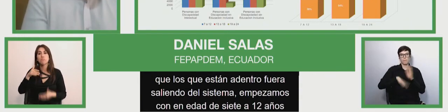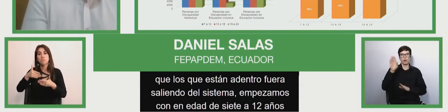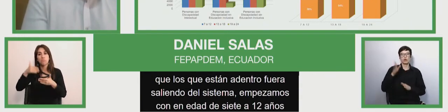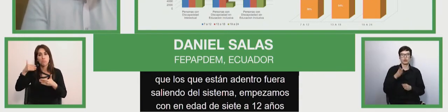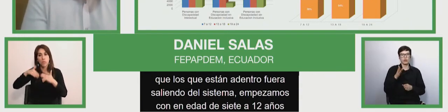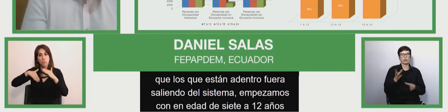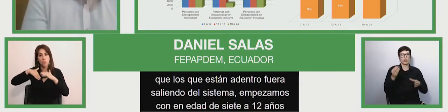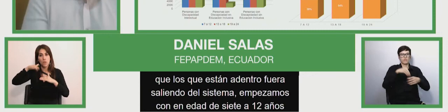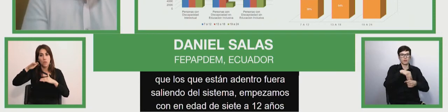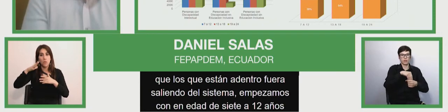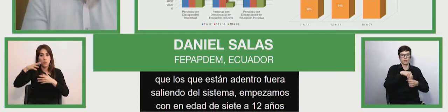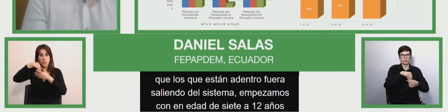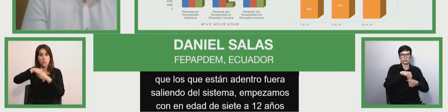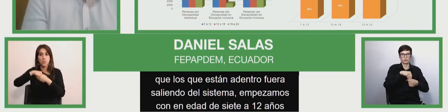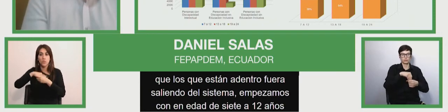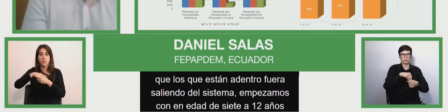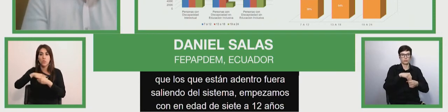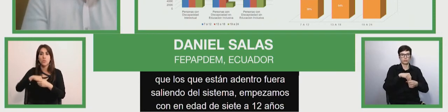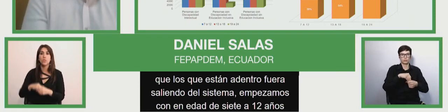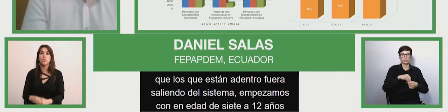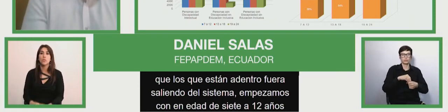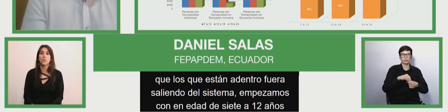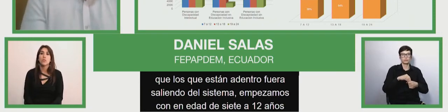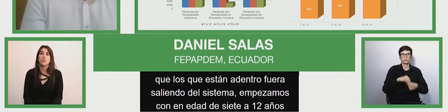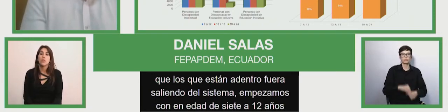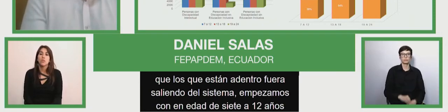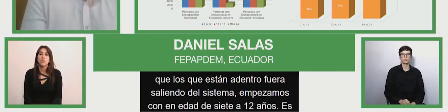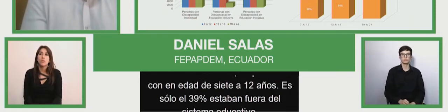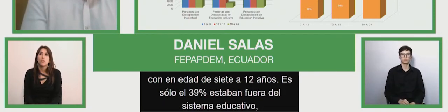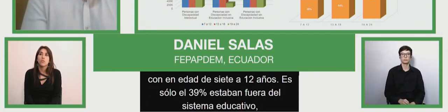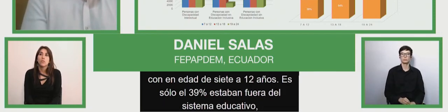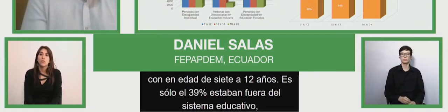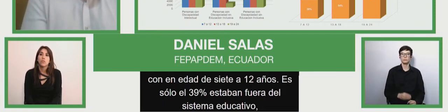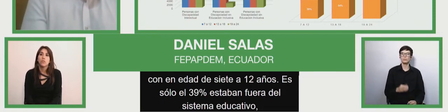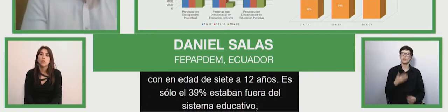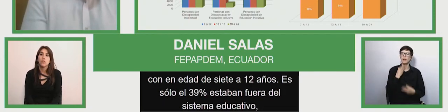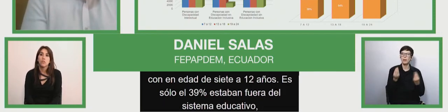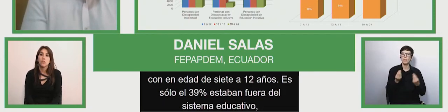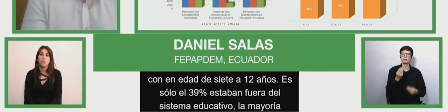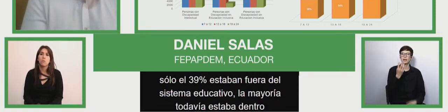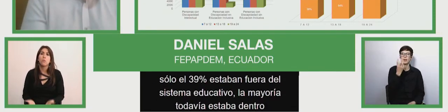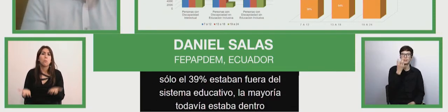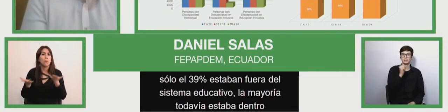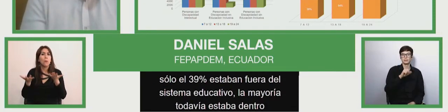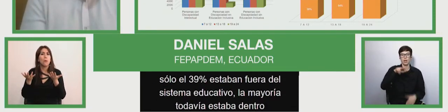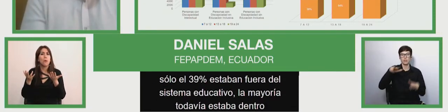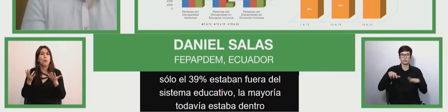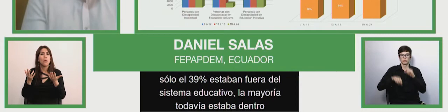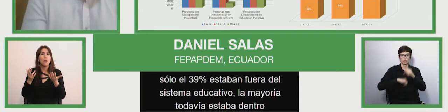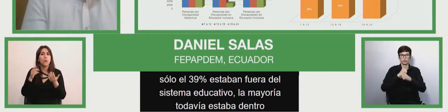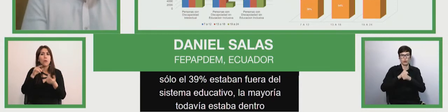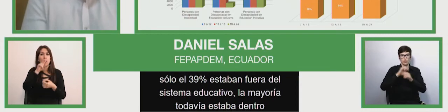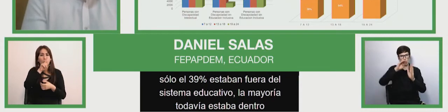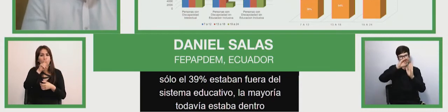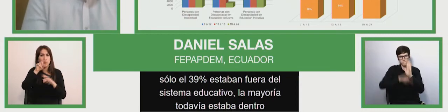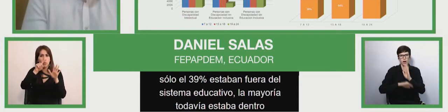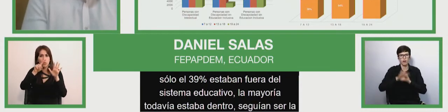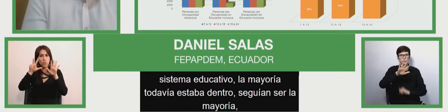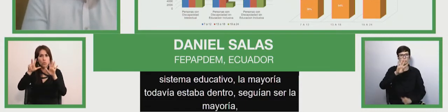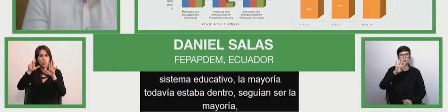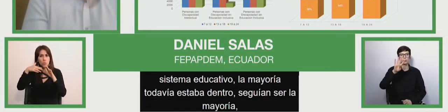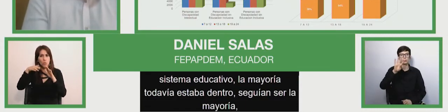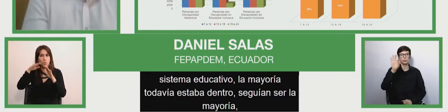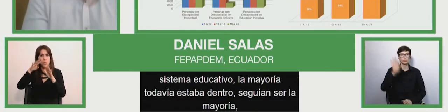not not by much majority but yes they were but what would happen from 13 to 18 years 18 they would fall to 54